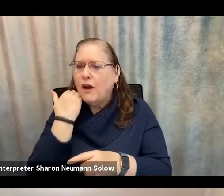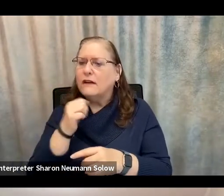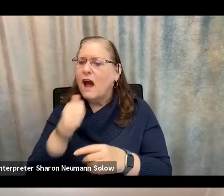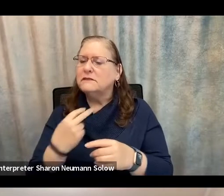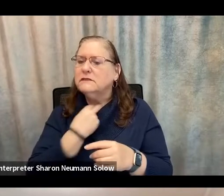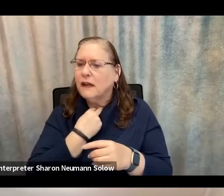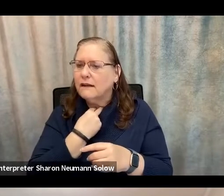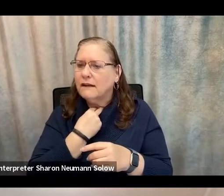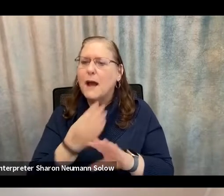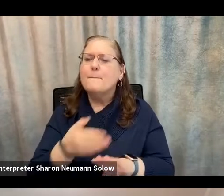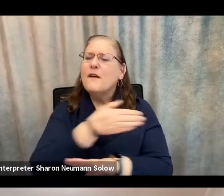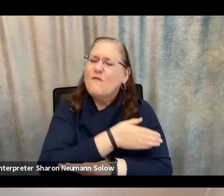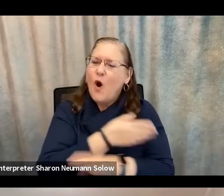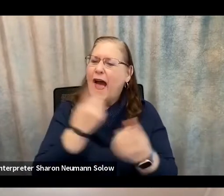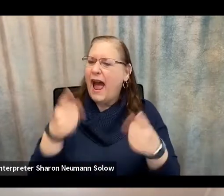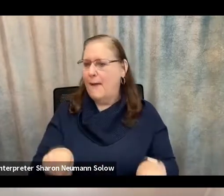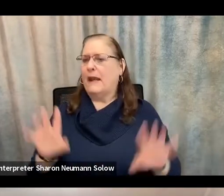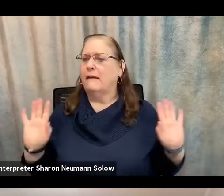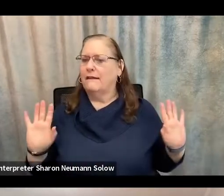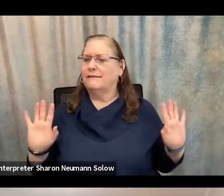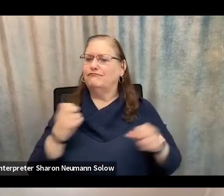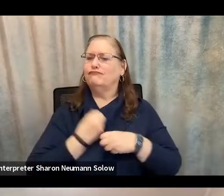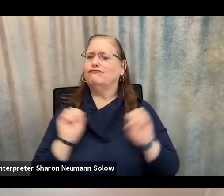there is an opportunity for it to happen.